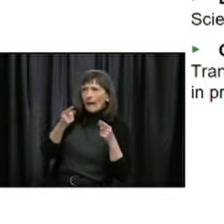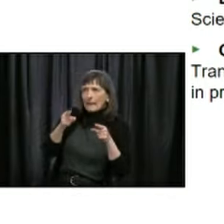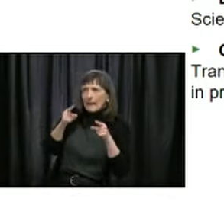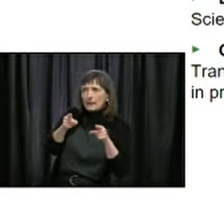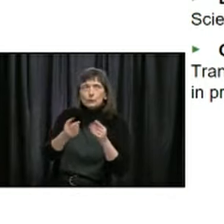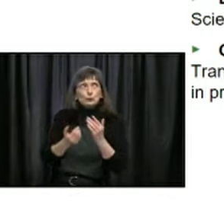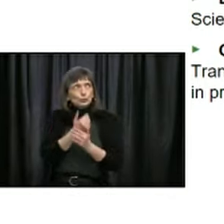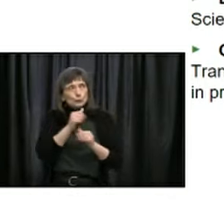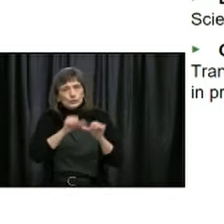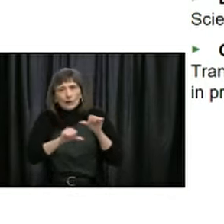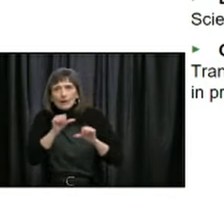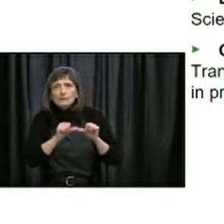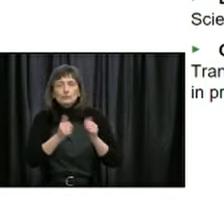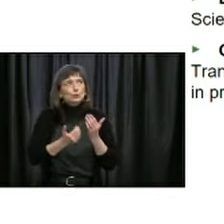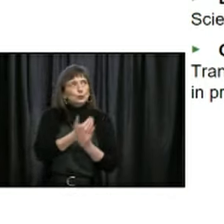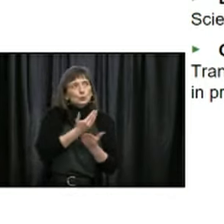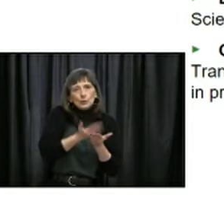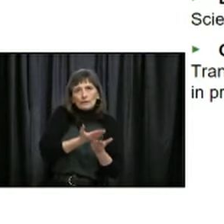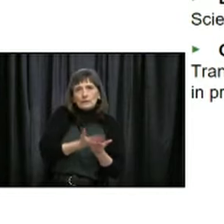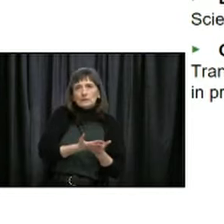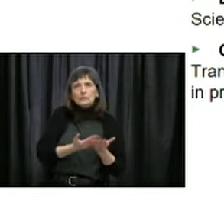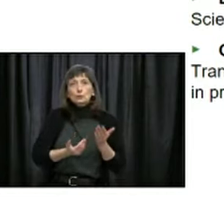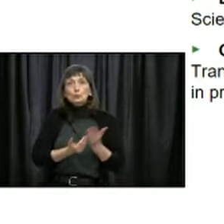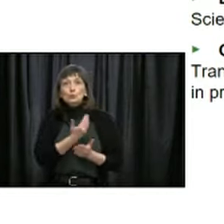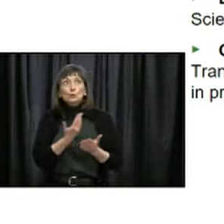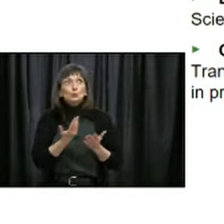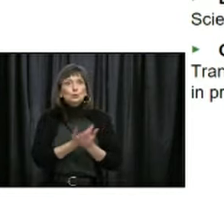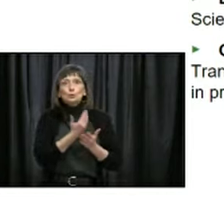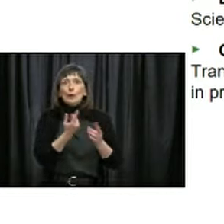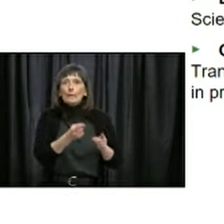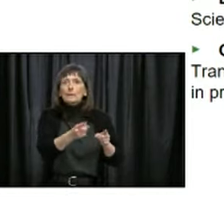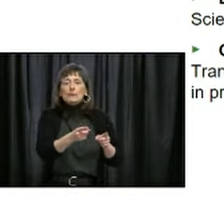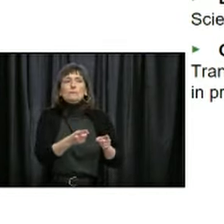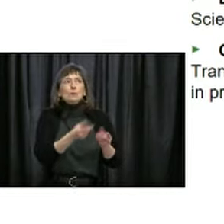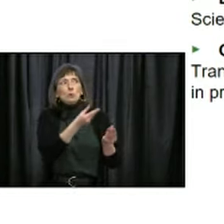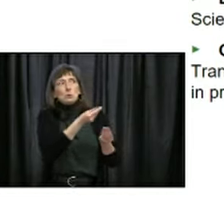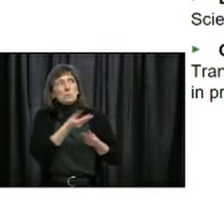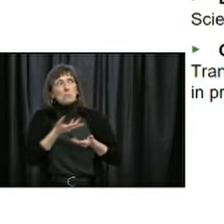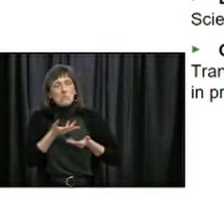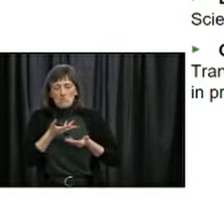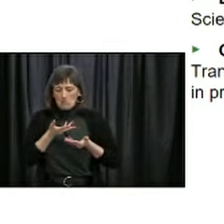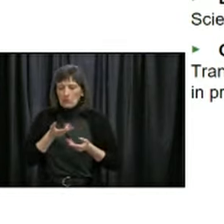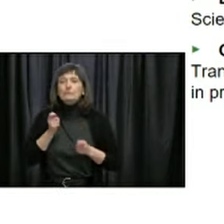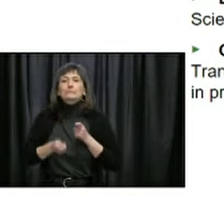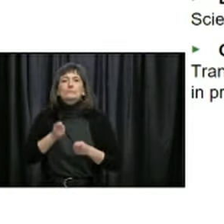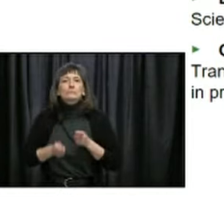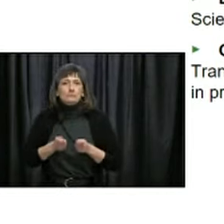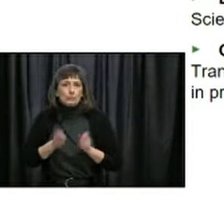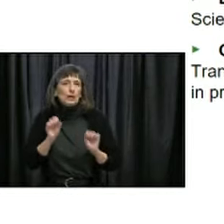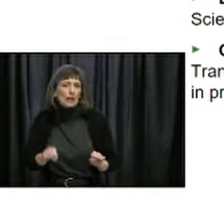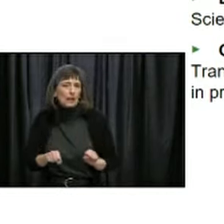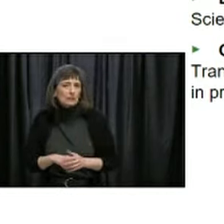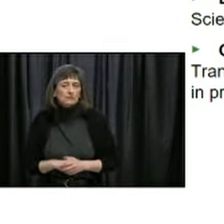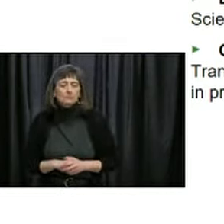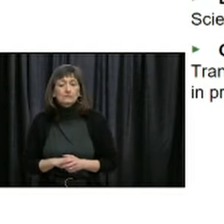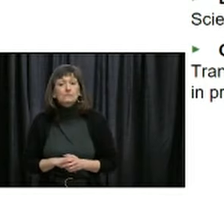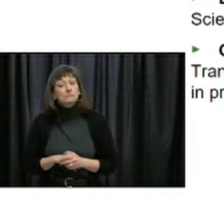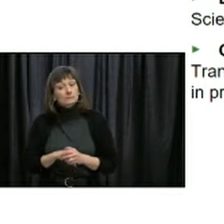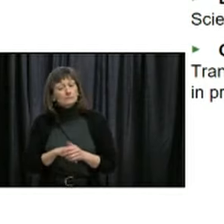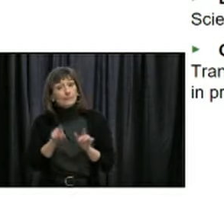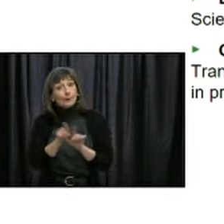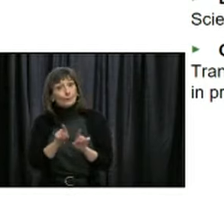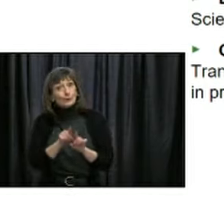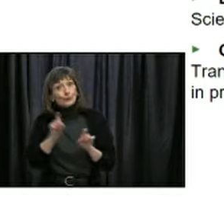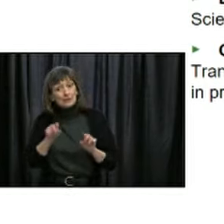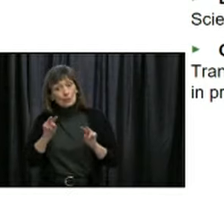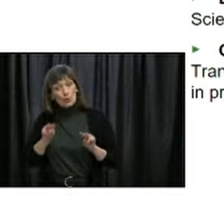scientific evidence emerges, we'll update our plan accordingly. And we'll also look at what's happening here in Newfoundland and